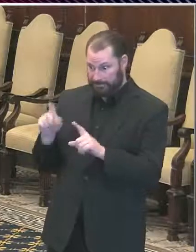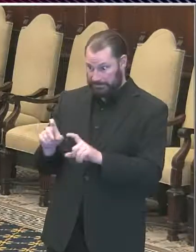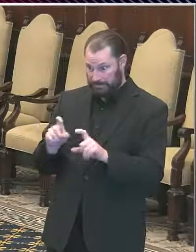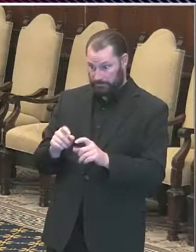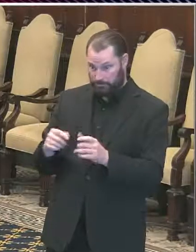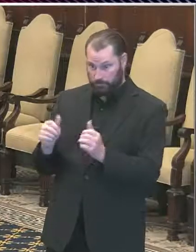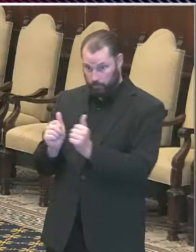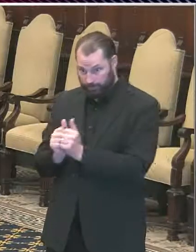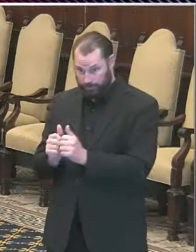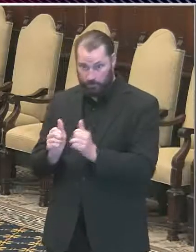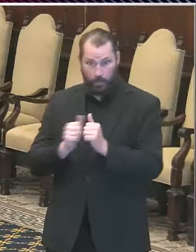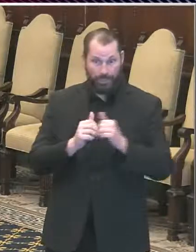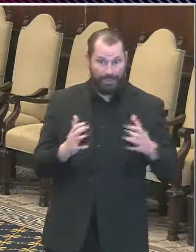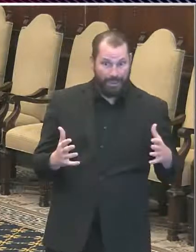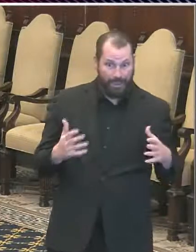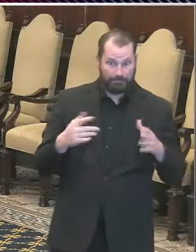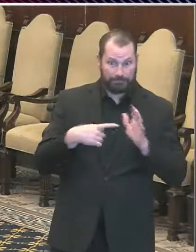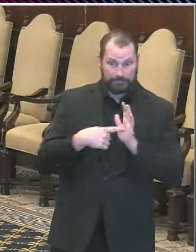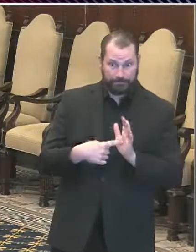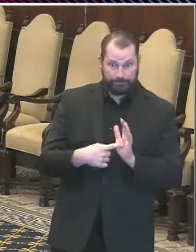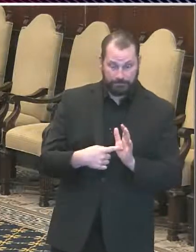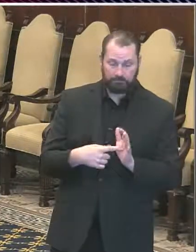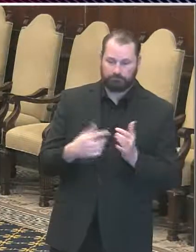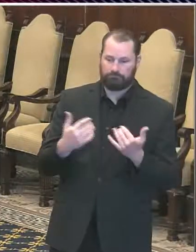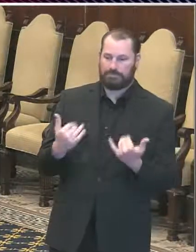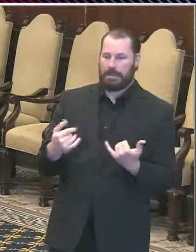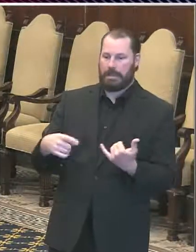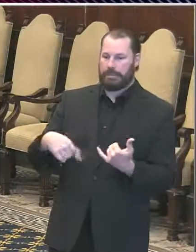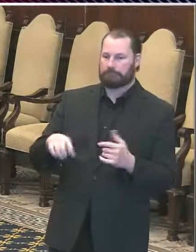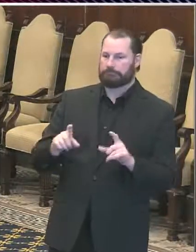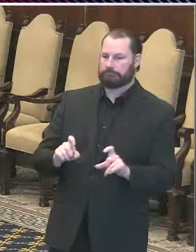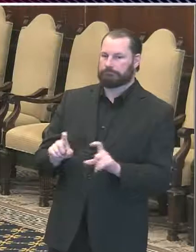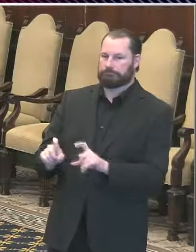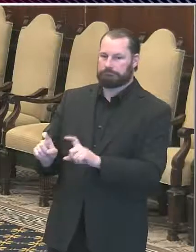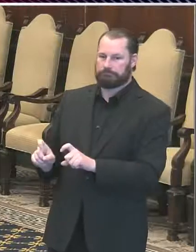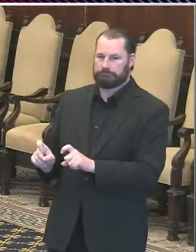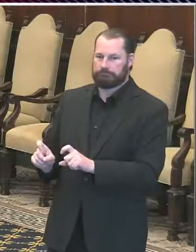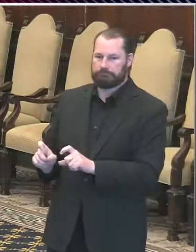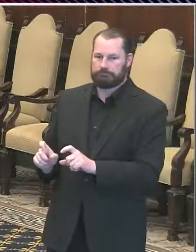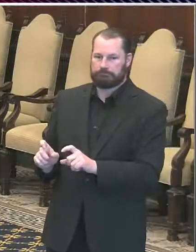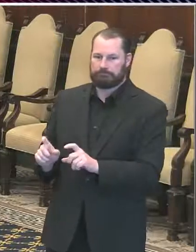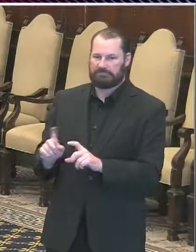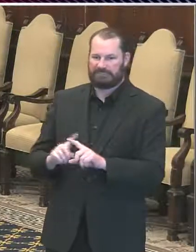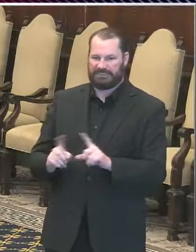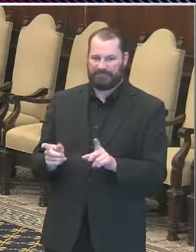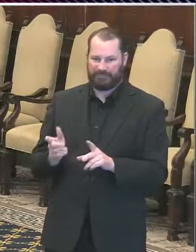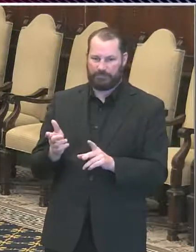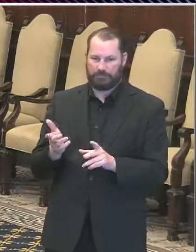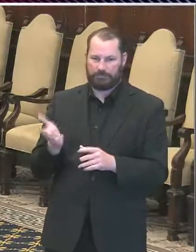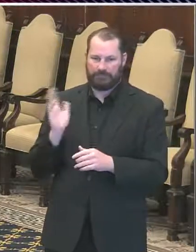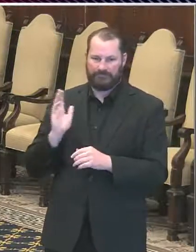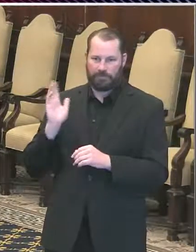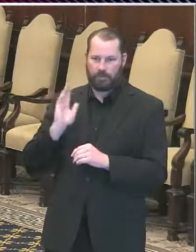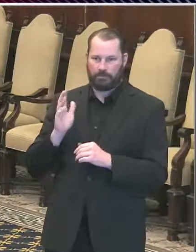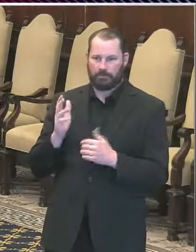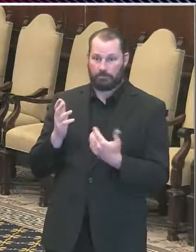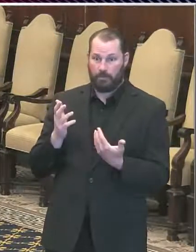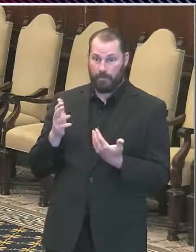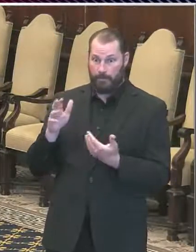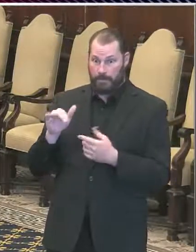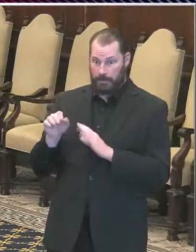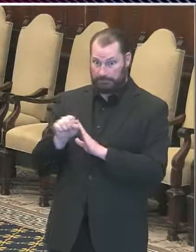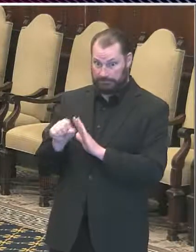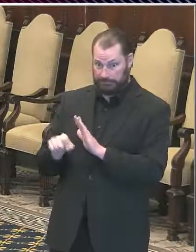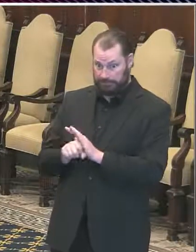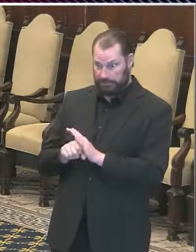who have symptoms or residents who might be close by might have been exposed. But the state has now asked them to do facility